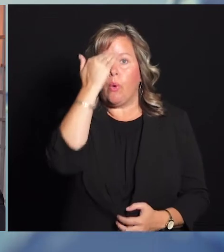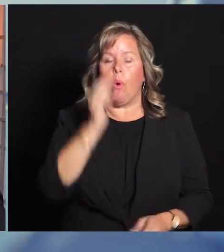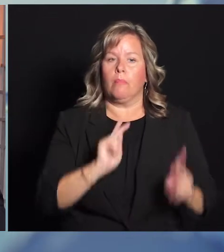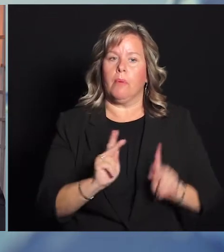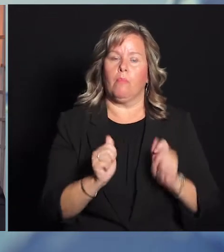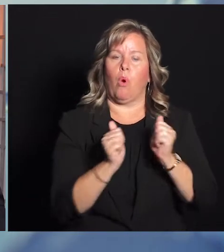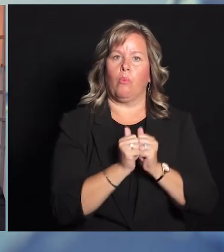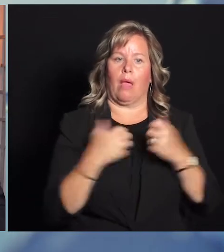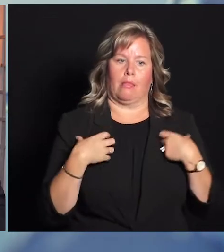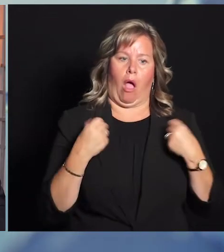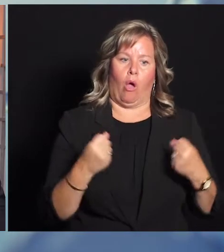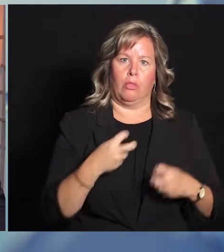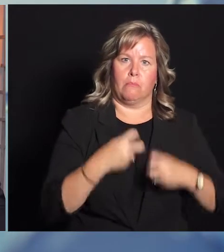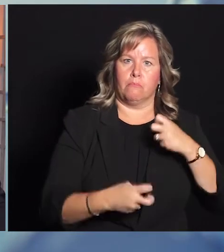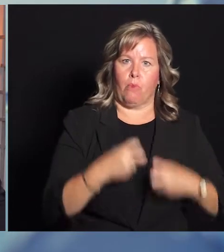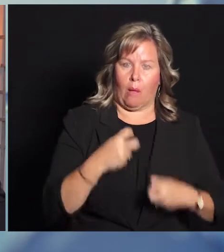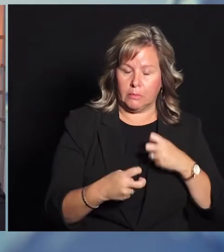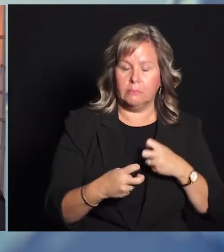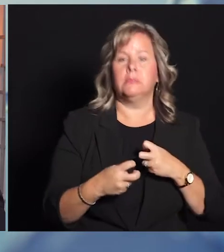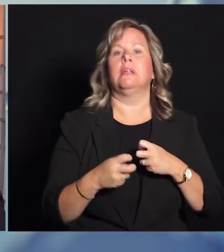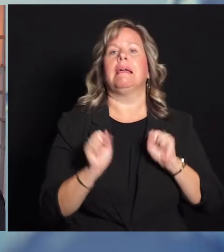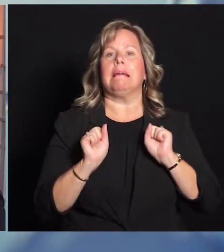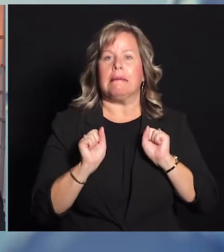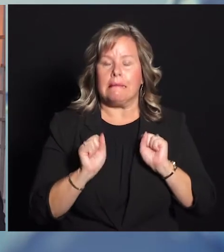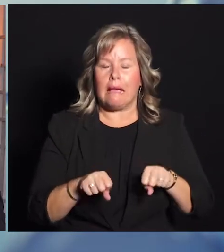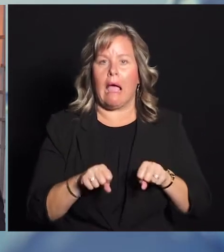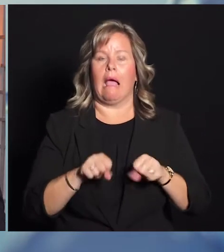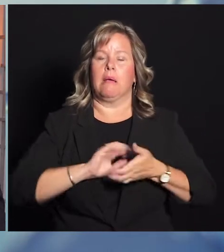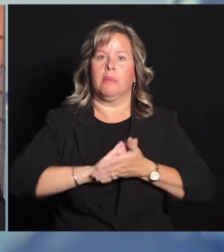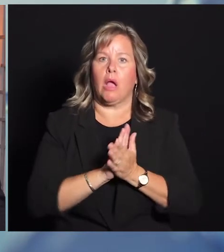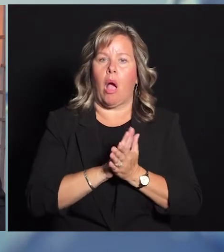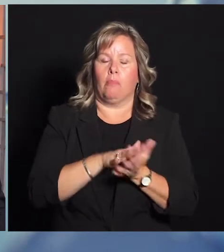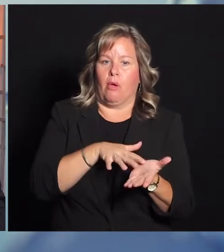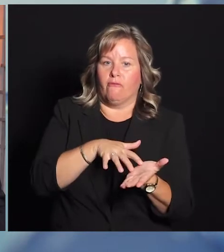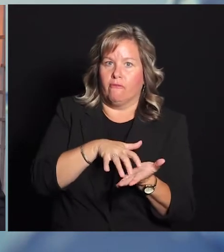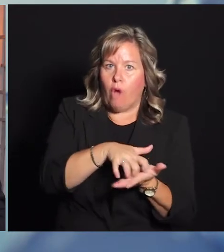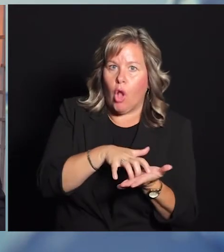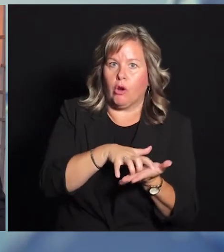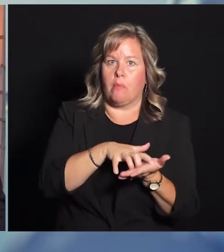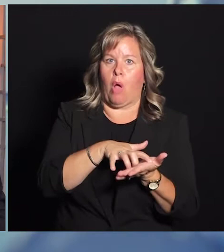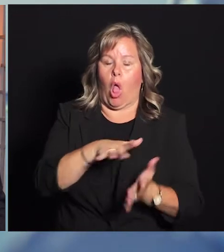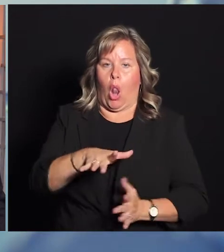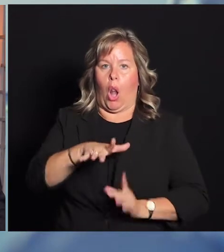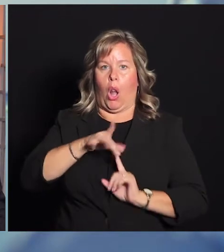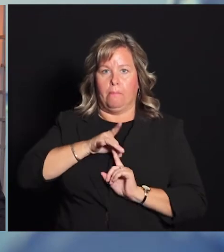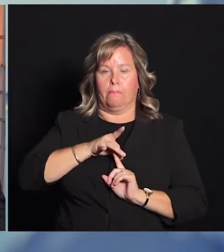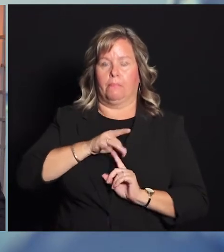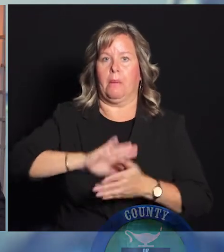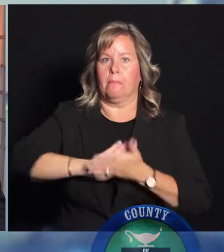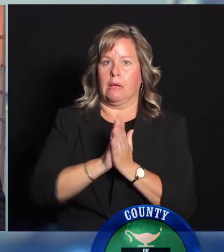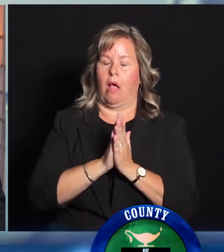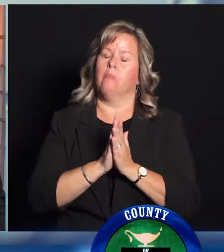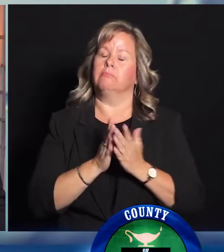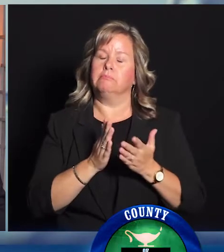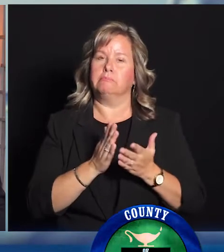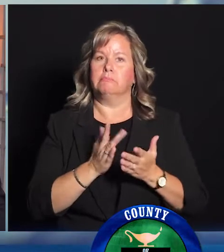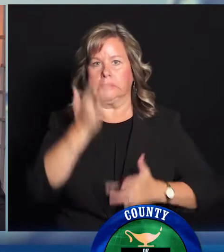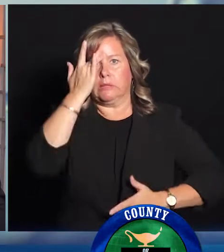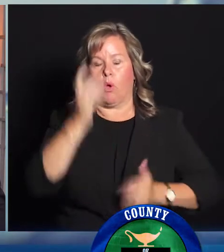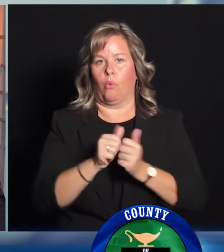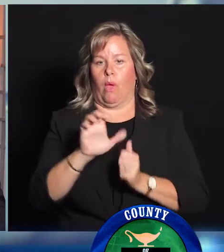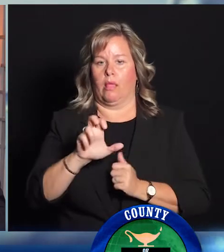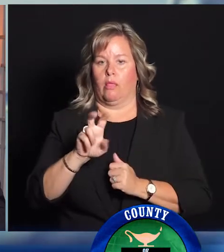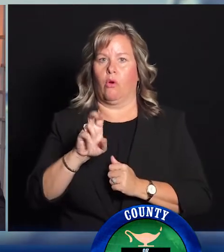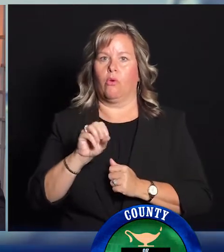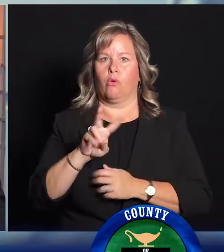that people with pre-existing conditions are most vulnerable to the most severe effects of COVID-19. And